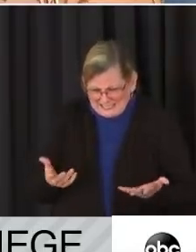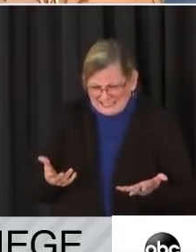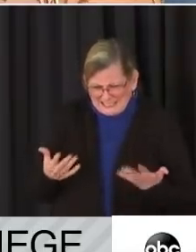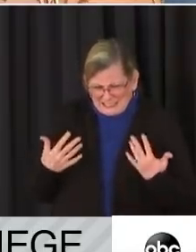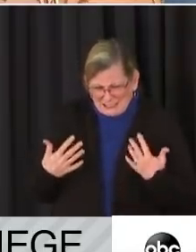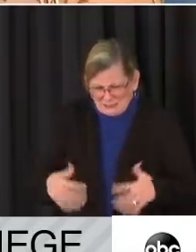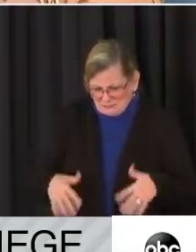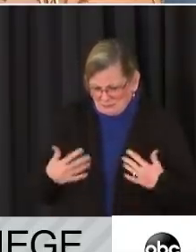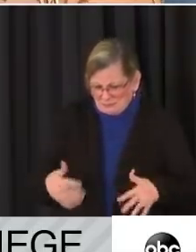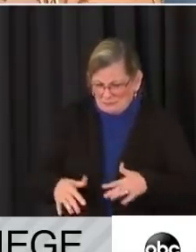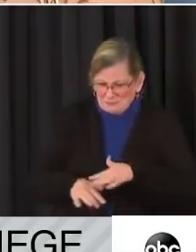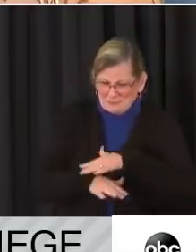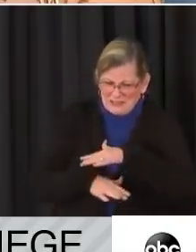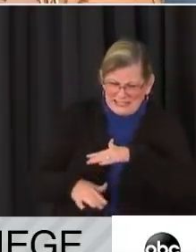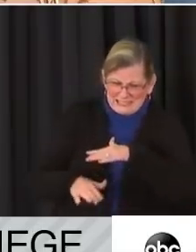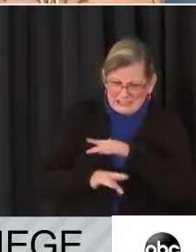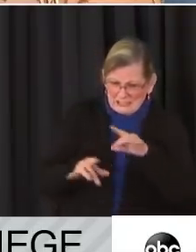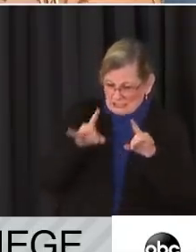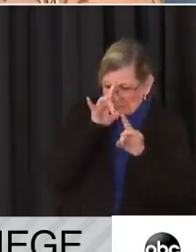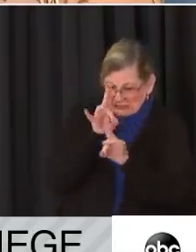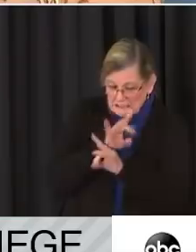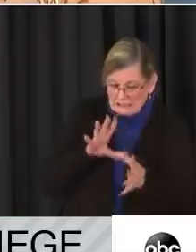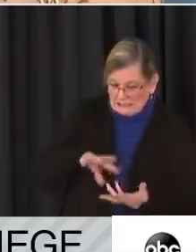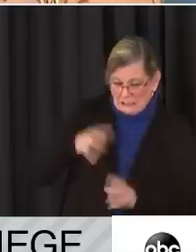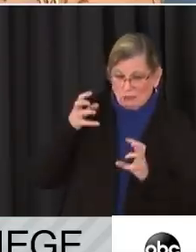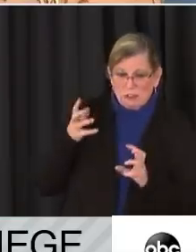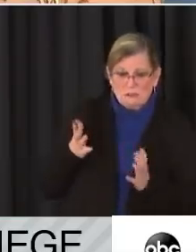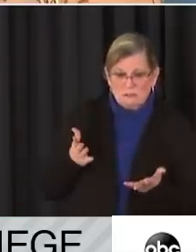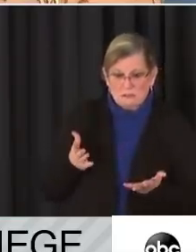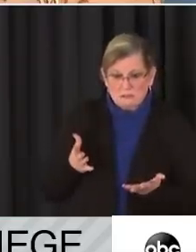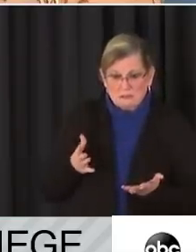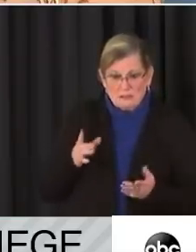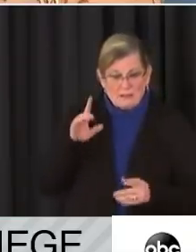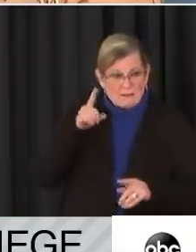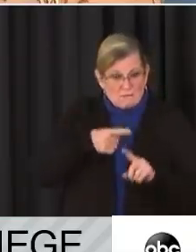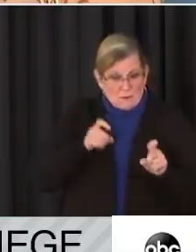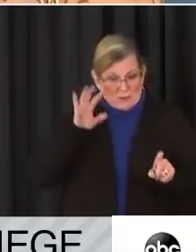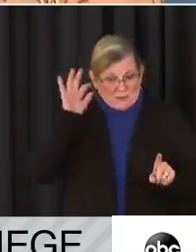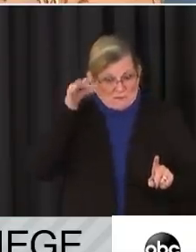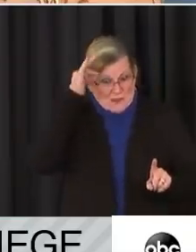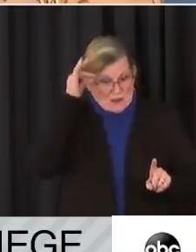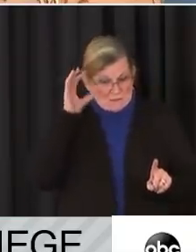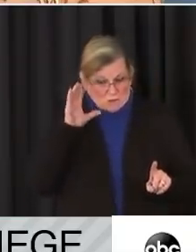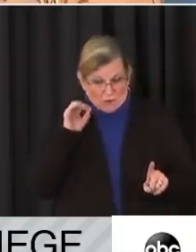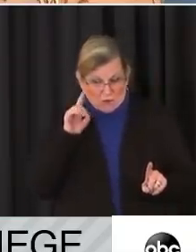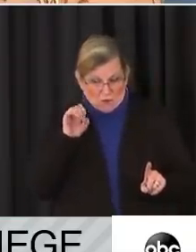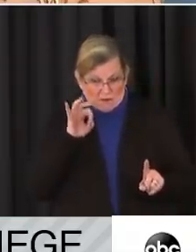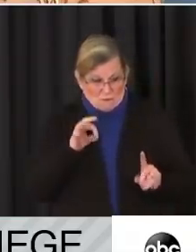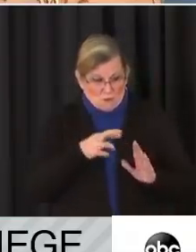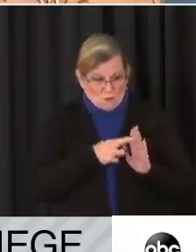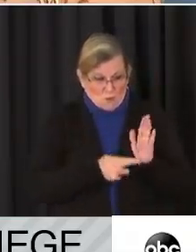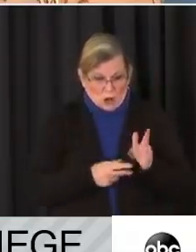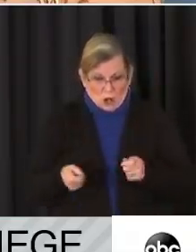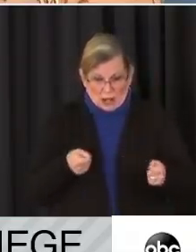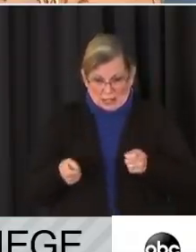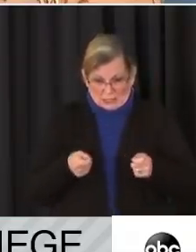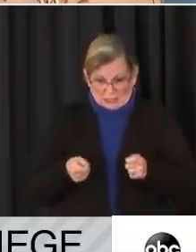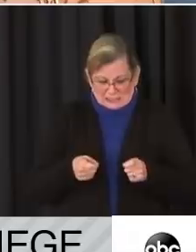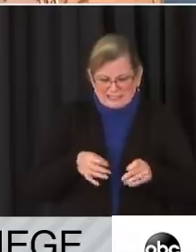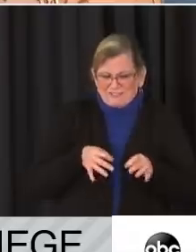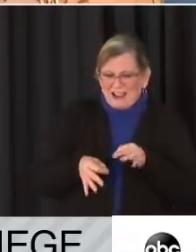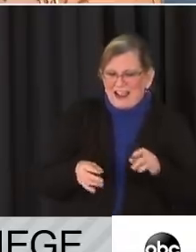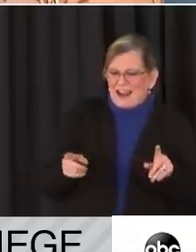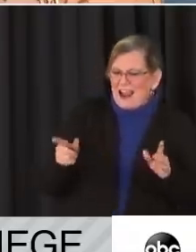read you a definition. It's from the Federal Code of Regulations. It's defined as